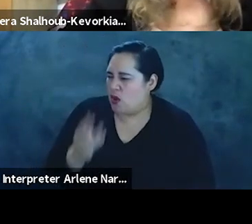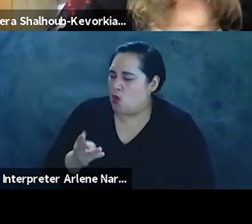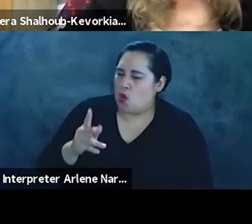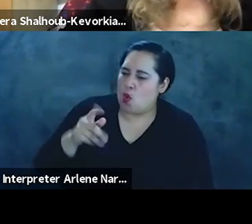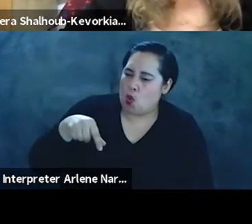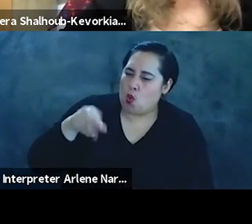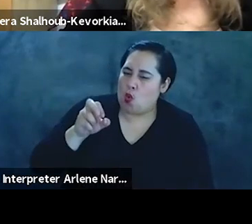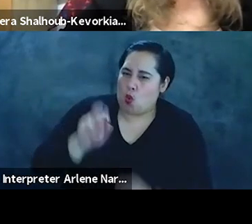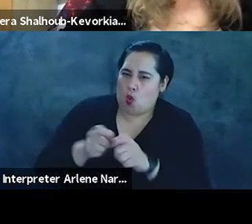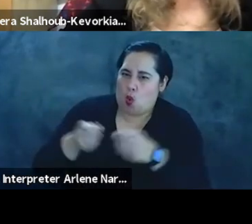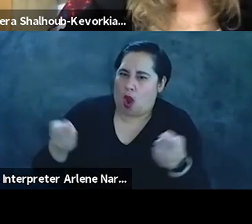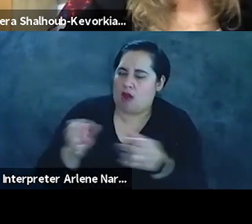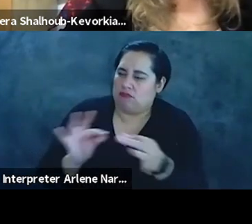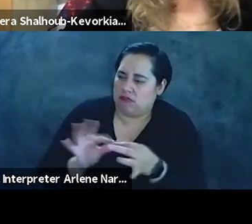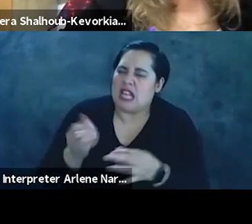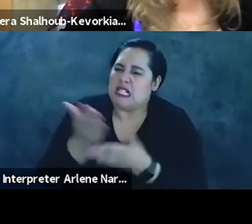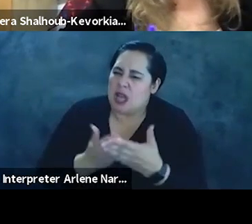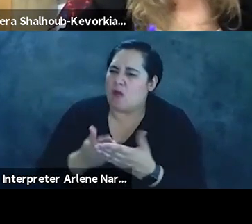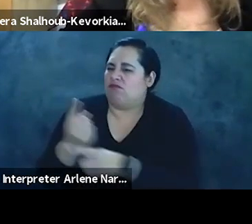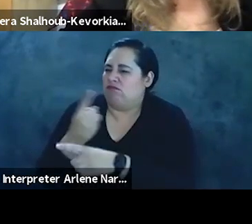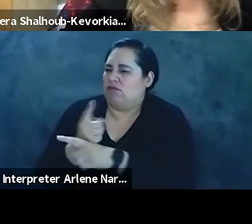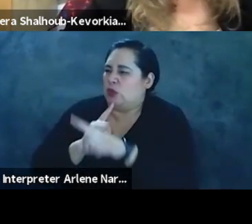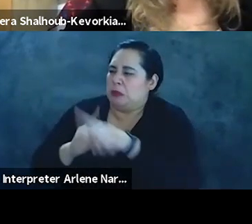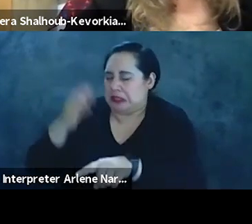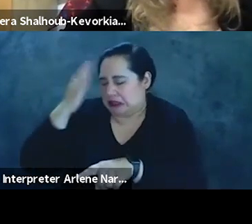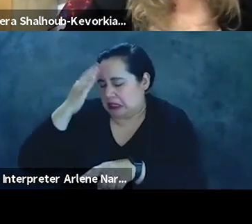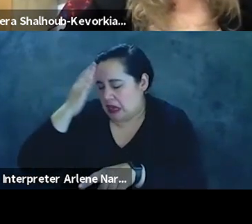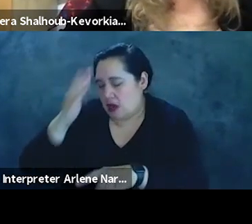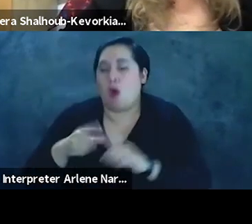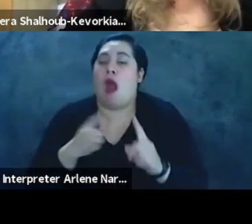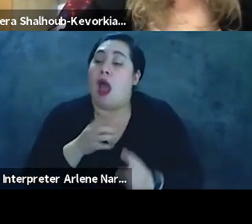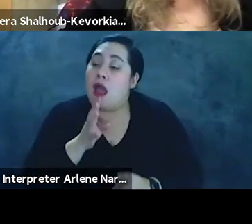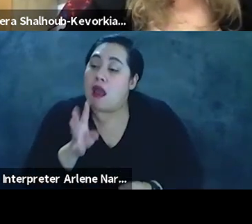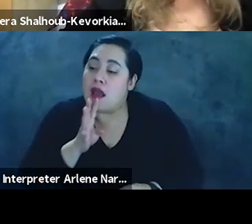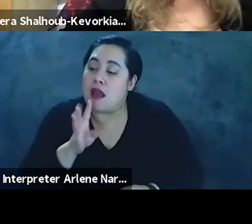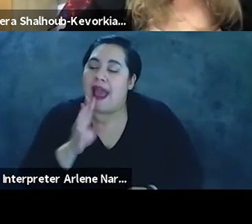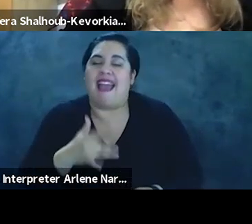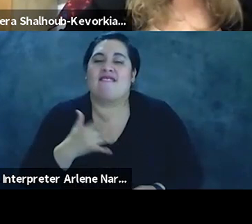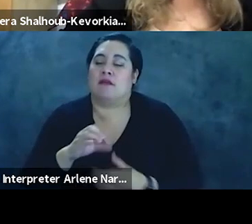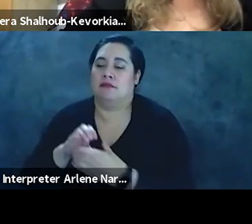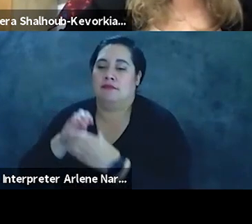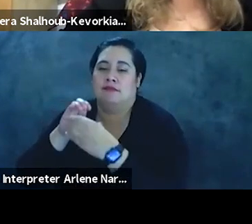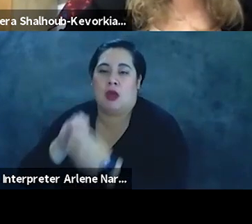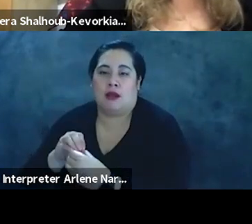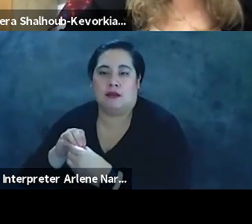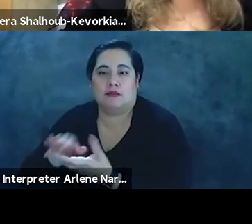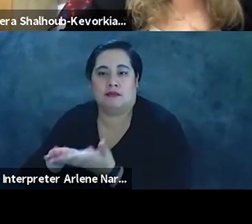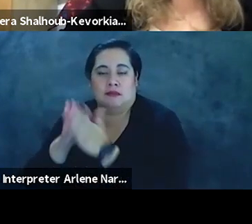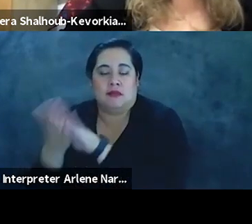the traditional formulaic responses on occasions of grief and loss. As I uttered them, I felt a bond being formed,